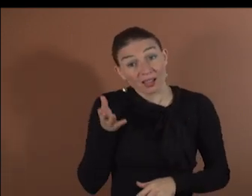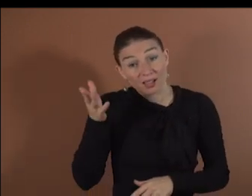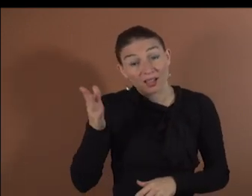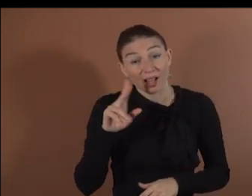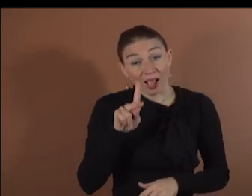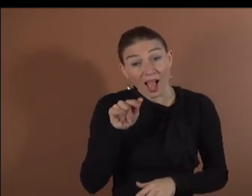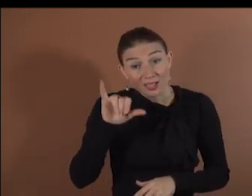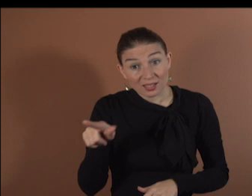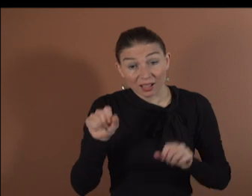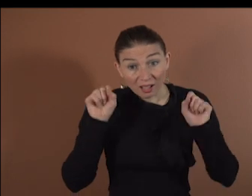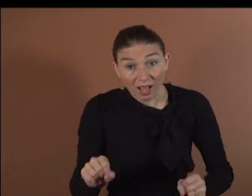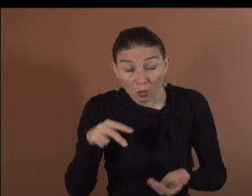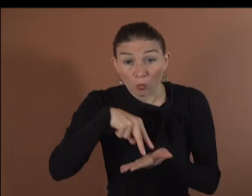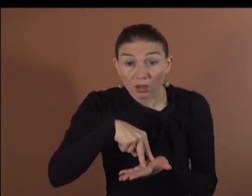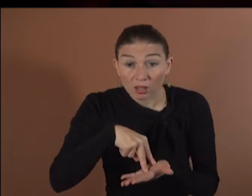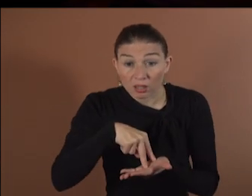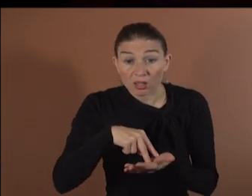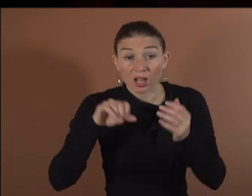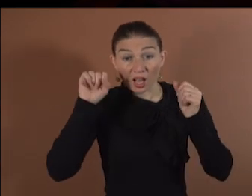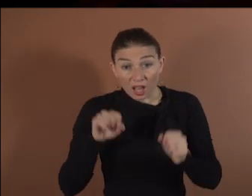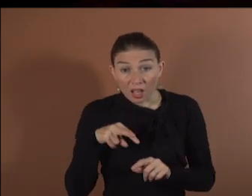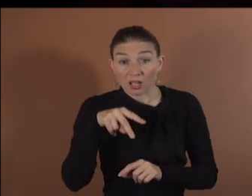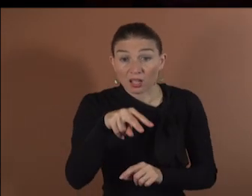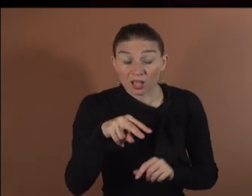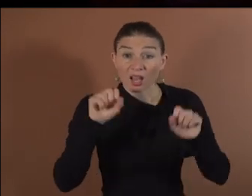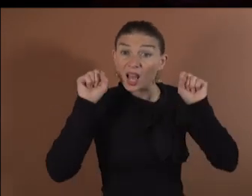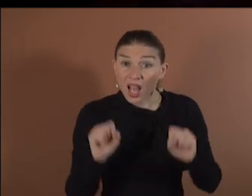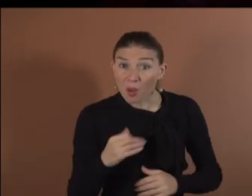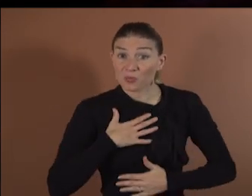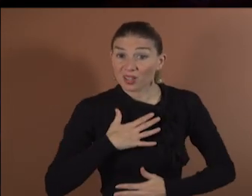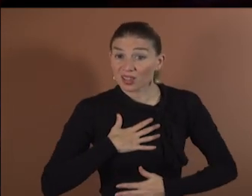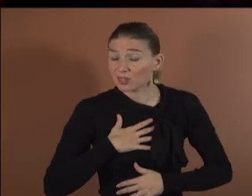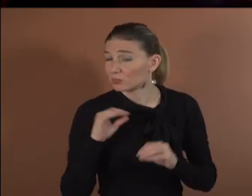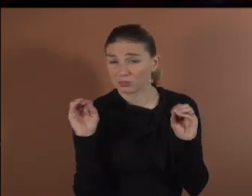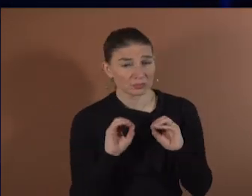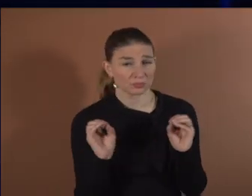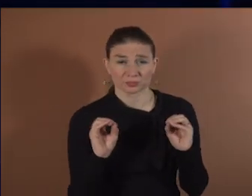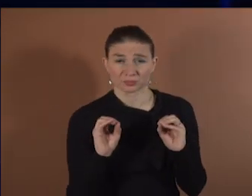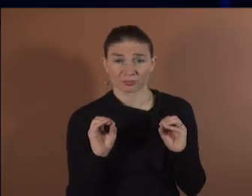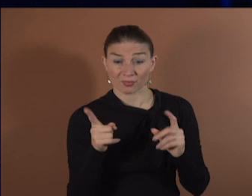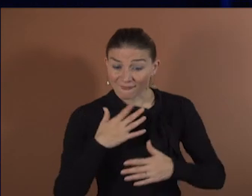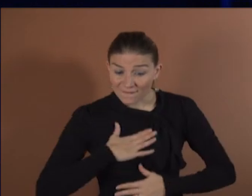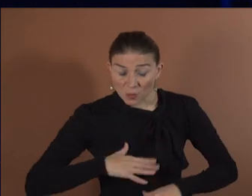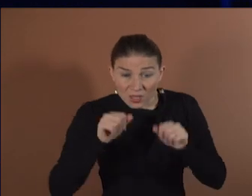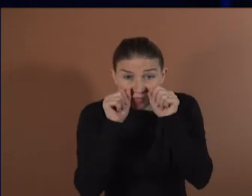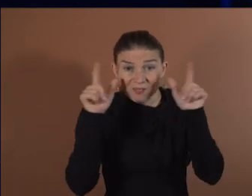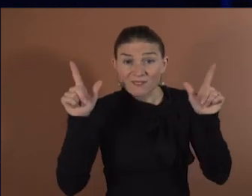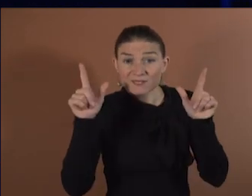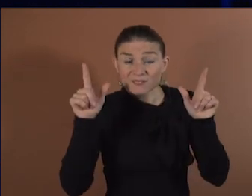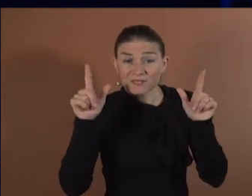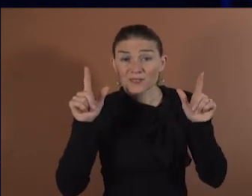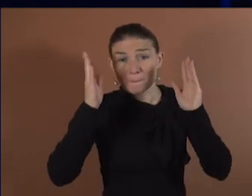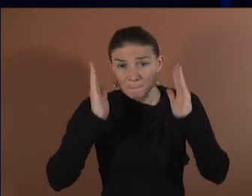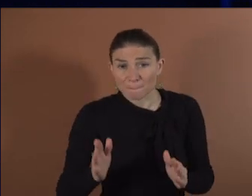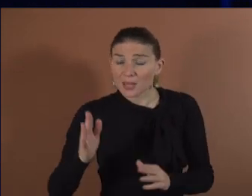Katja cannot even breathe by herself. She has to get ventilated to survive. And worst of all, she can't speak.